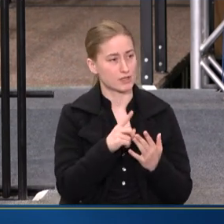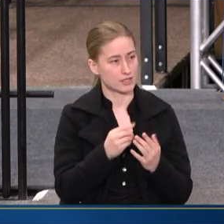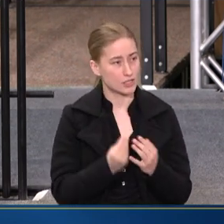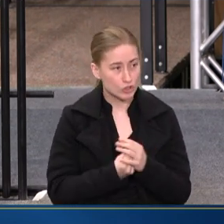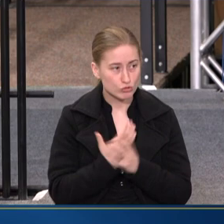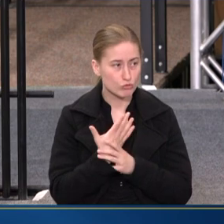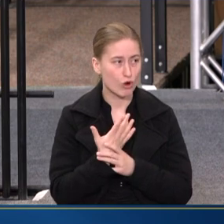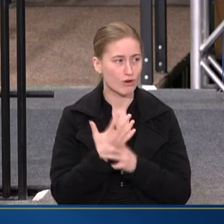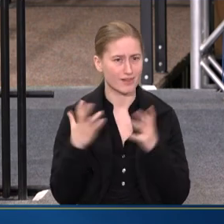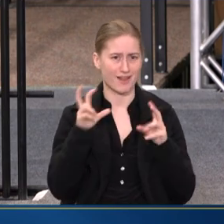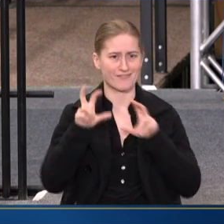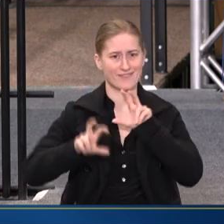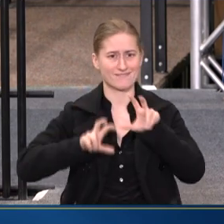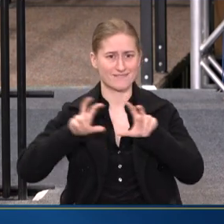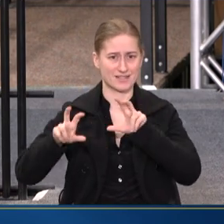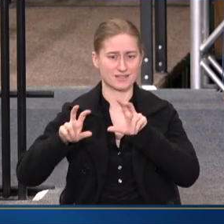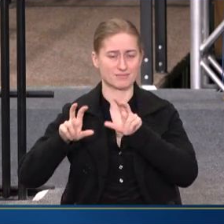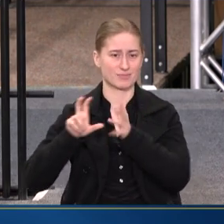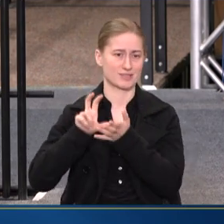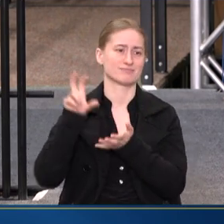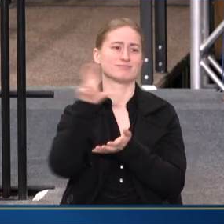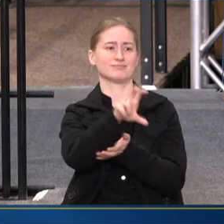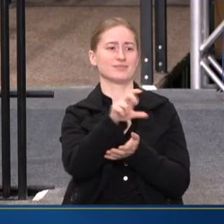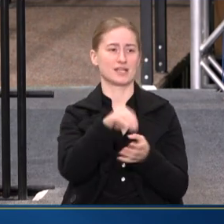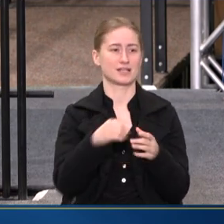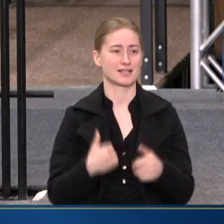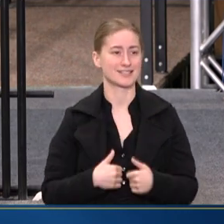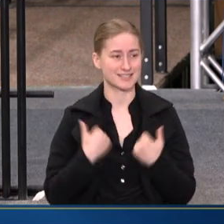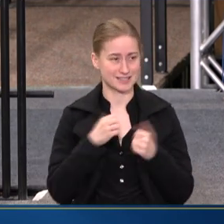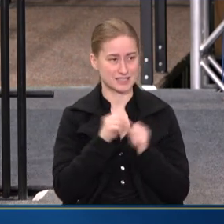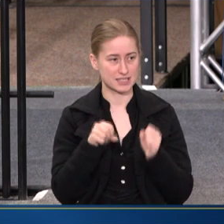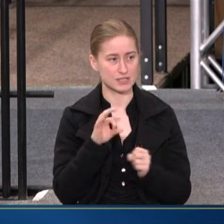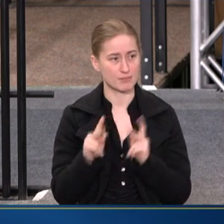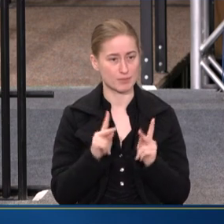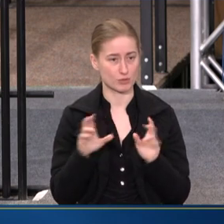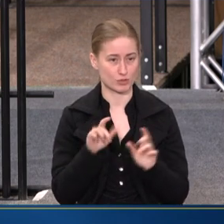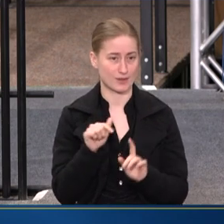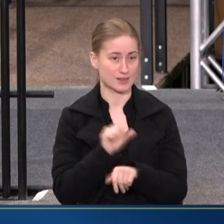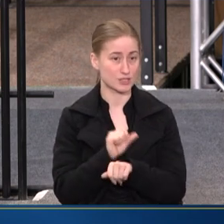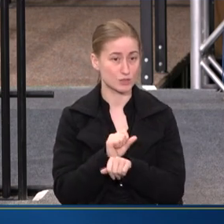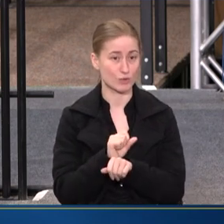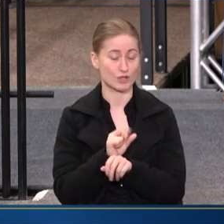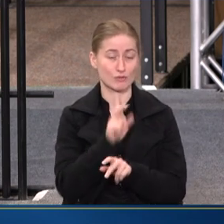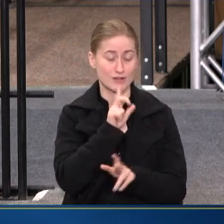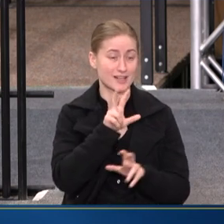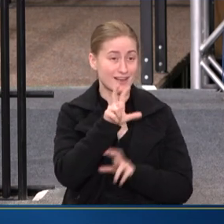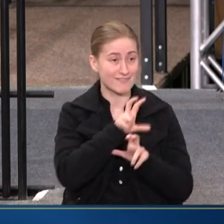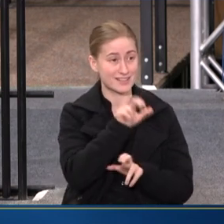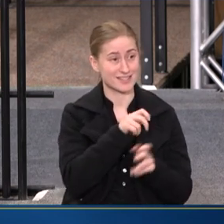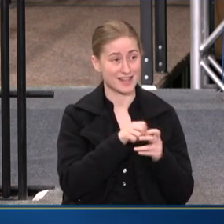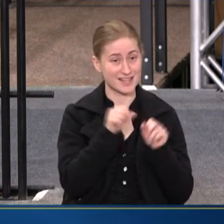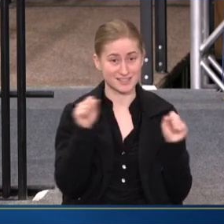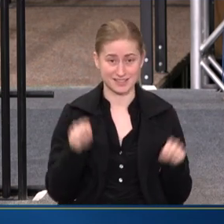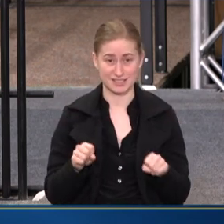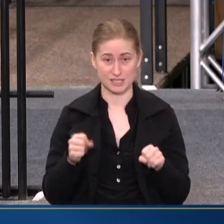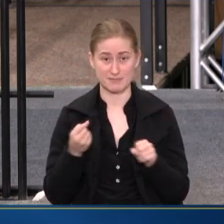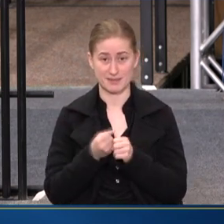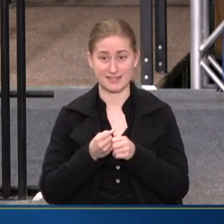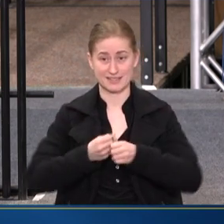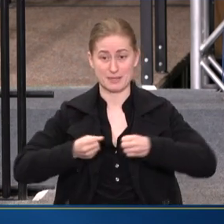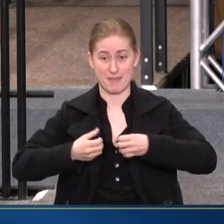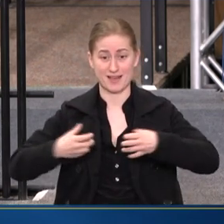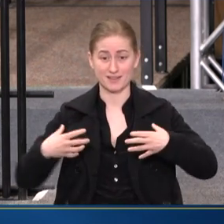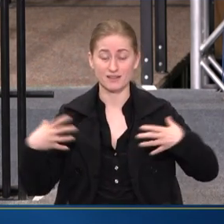THERE'S BEEN A LOT OF INVESTMENT INTO AN EXISTING SYSTEM OF PEOPLE WHO HAVE BEEN DOING THIS WORK. AND INVESTING IN THAT SYSTEM AND EXPANDING.